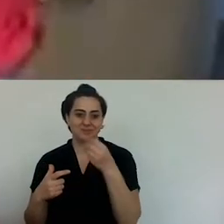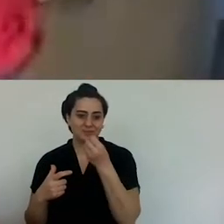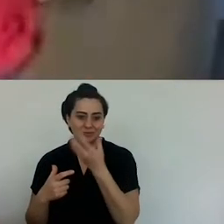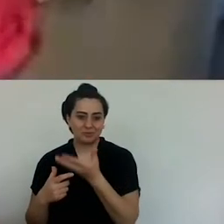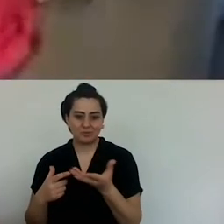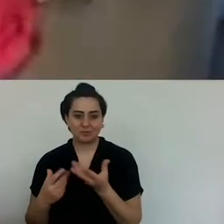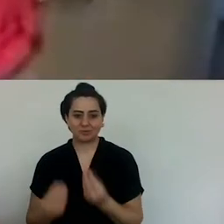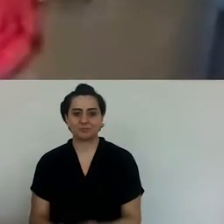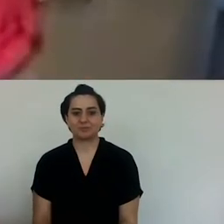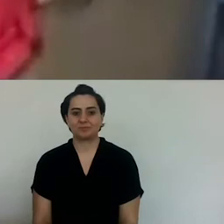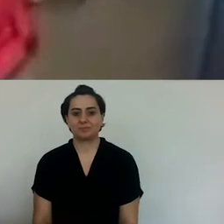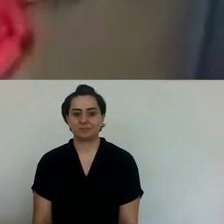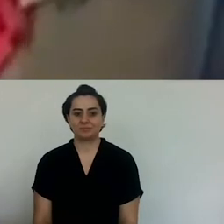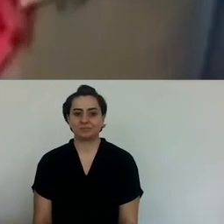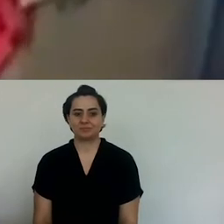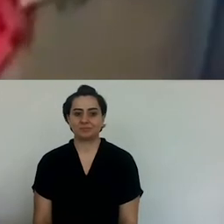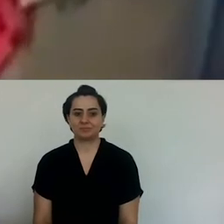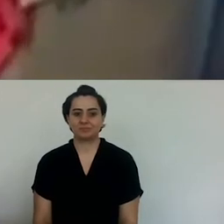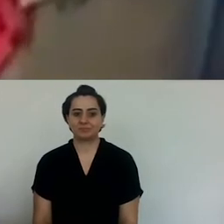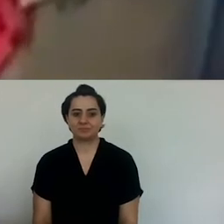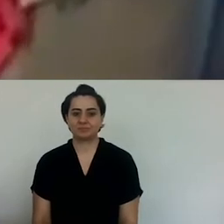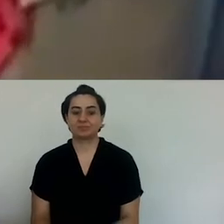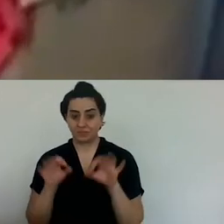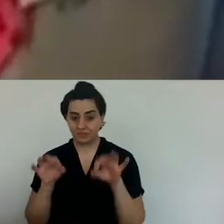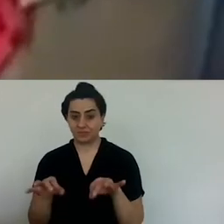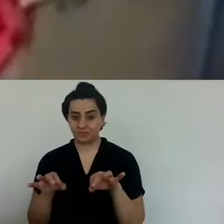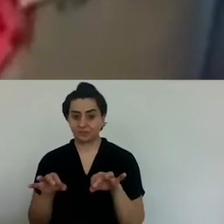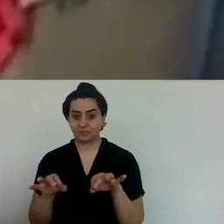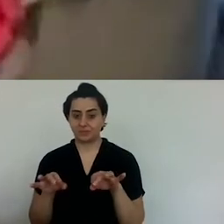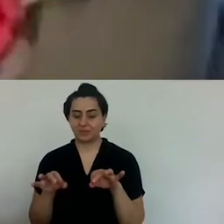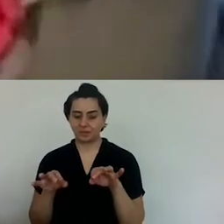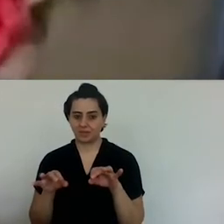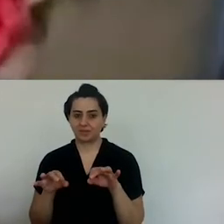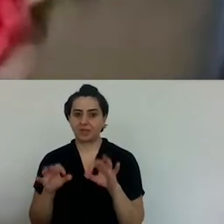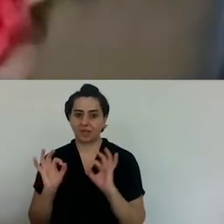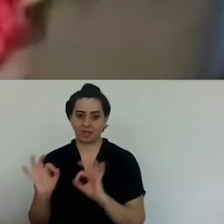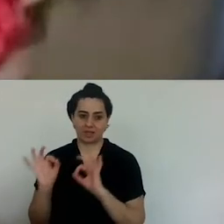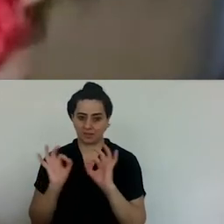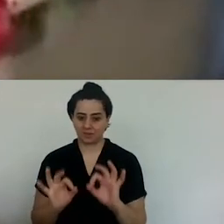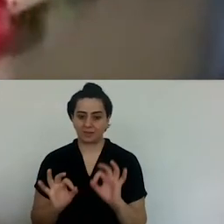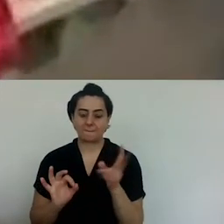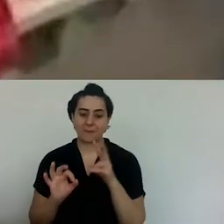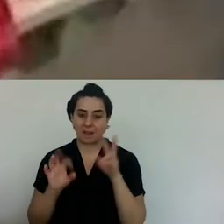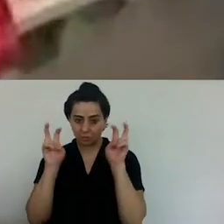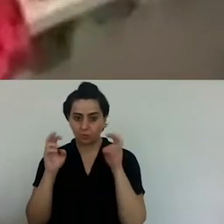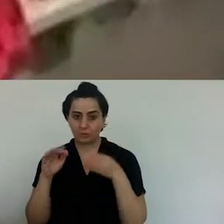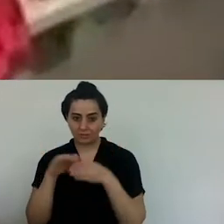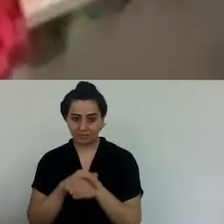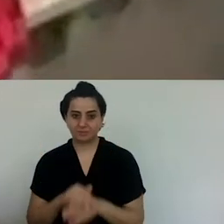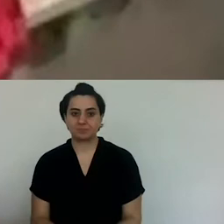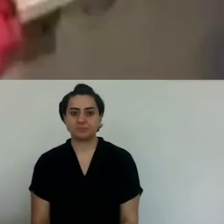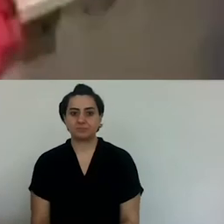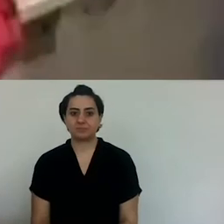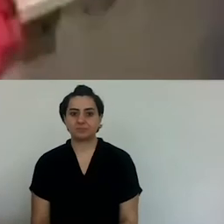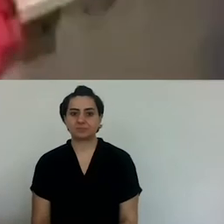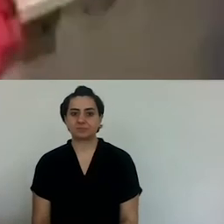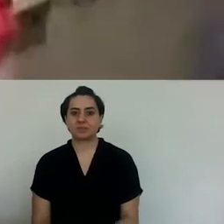Geranium. And we used to plant those to decorate.